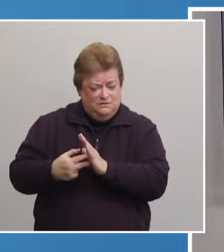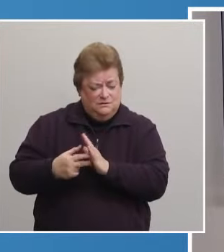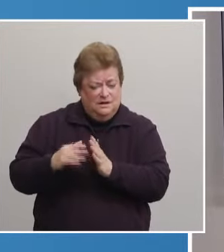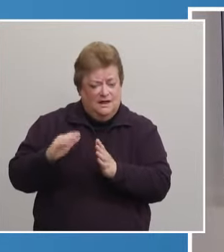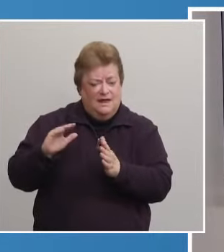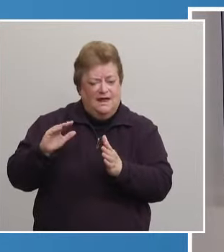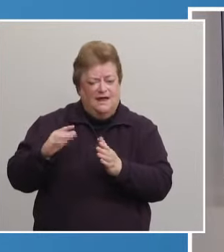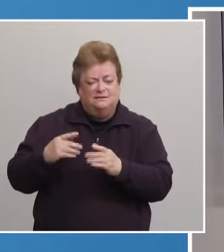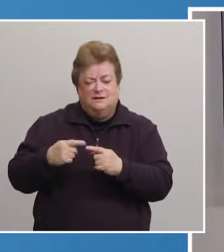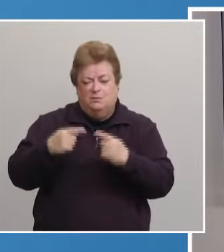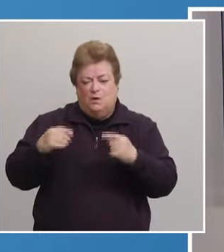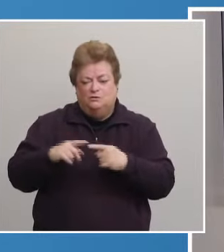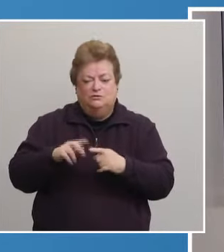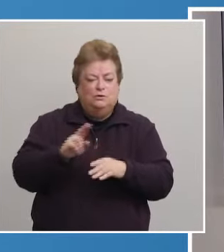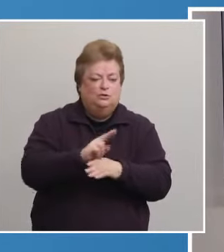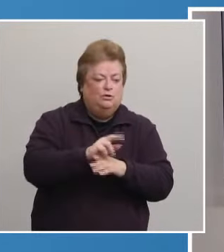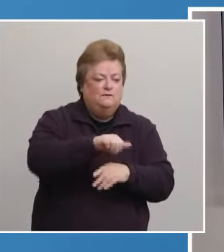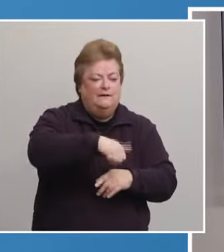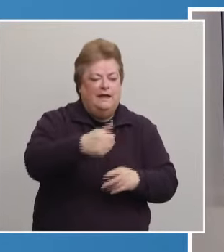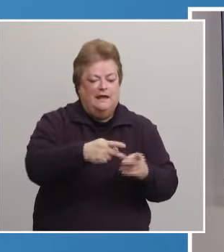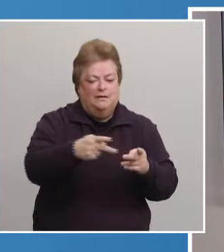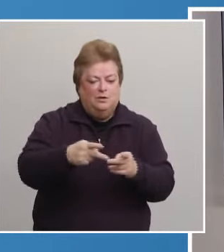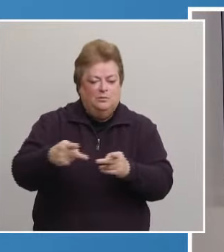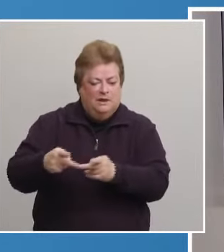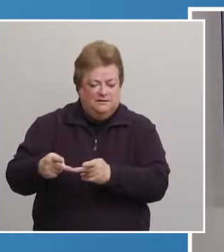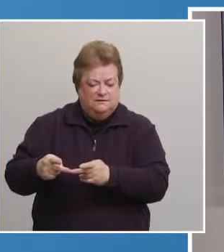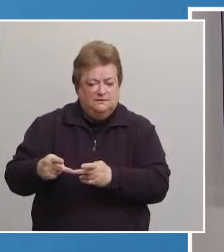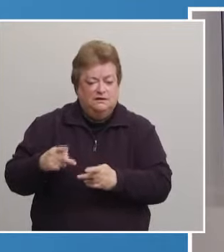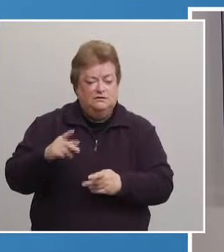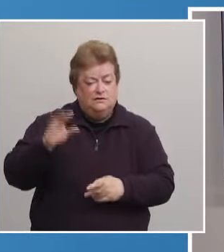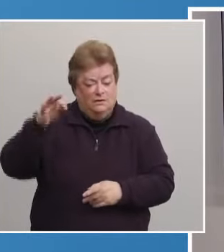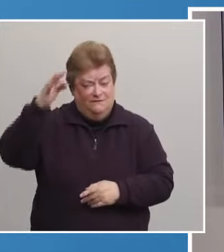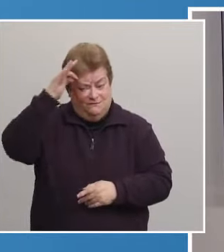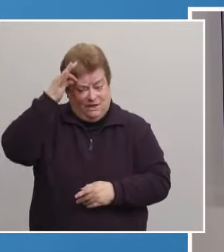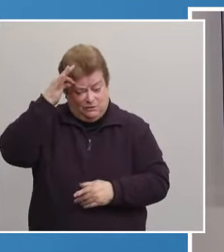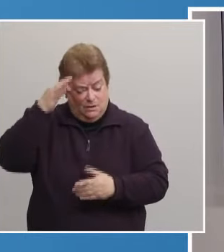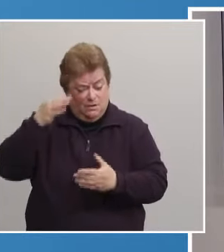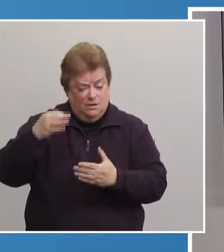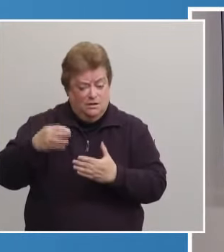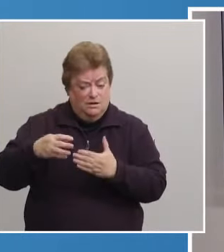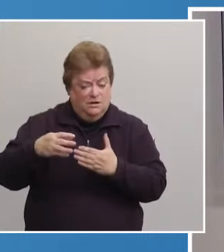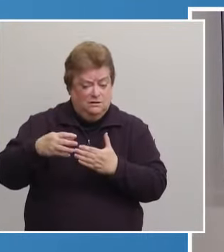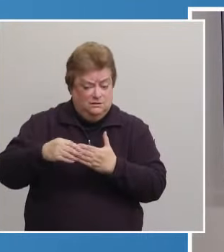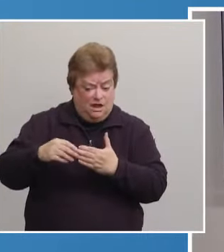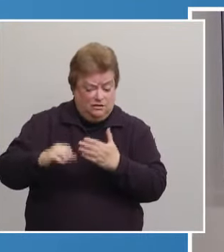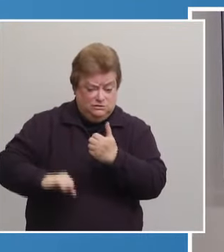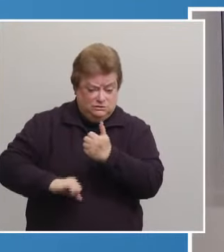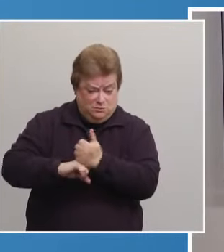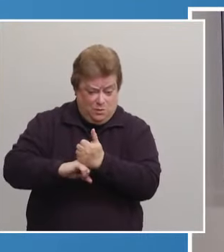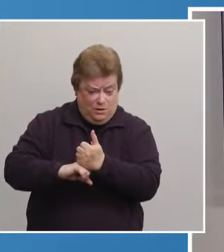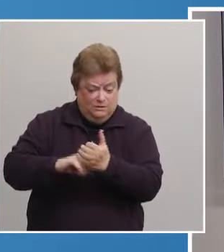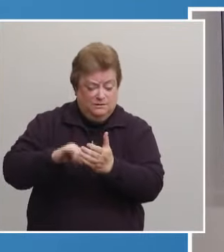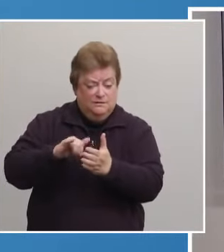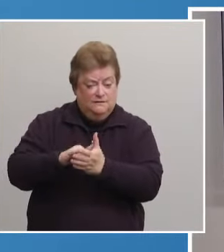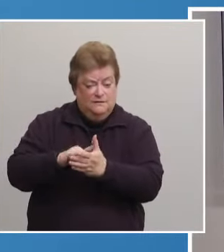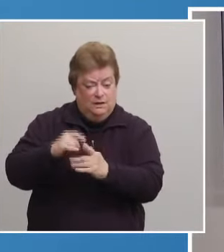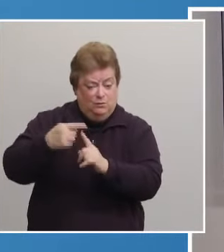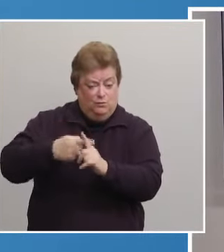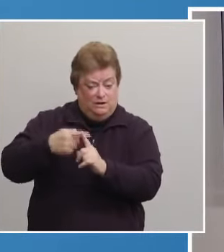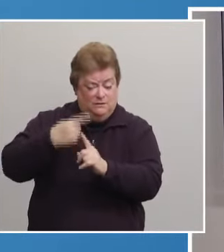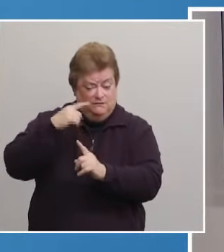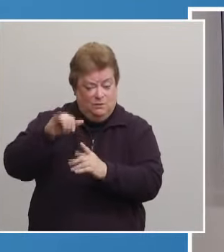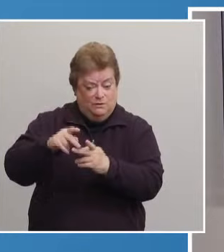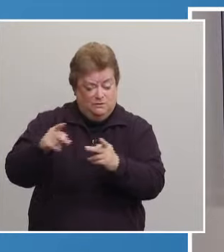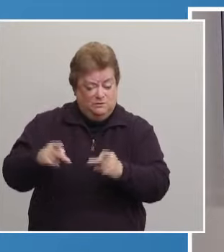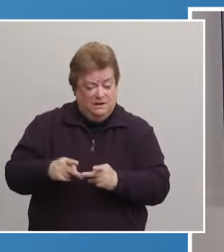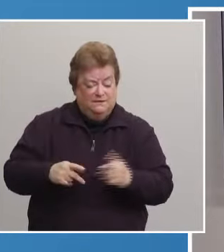venues? I mean, or, are federal dollars able to support, you know, venue rental for a max vaccination clinic? I don't